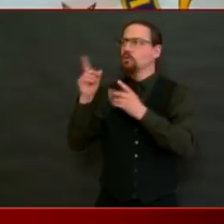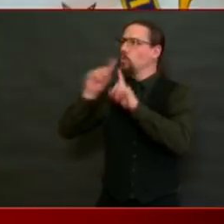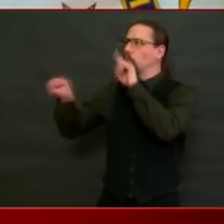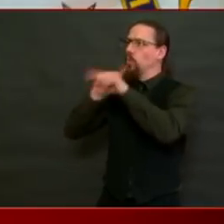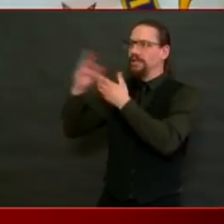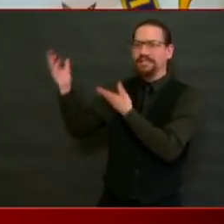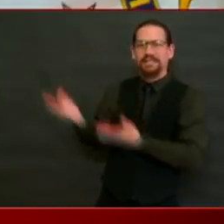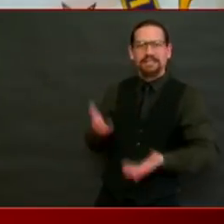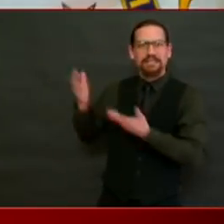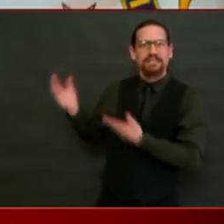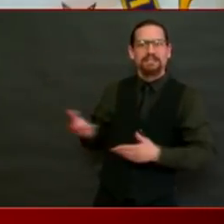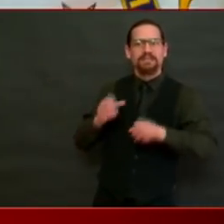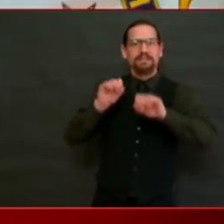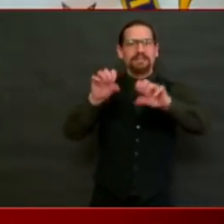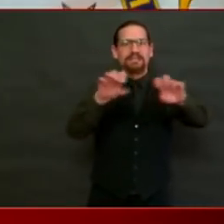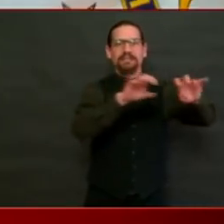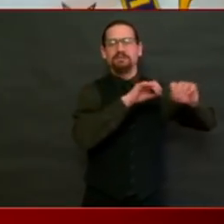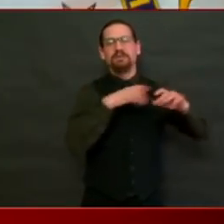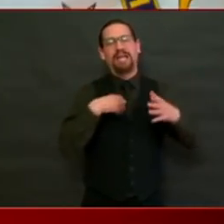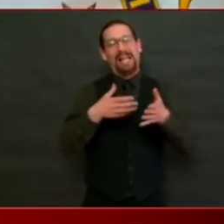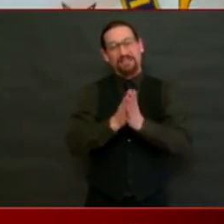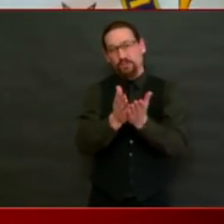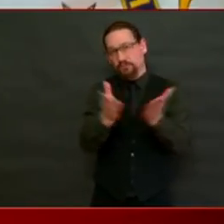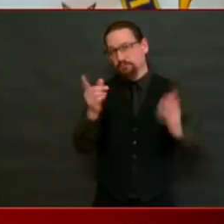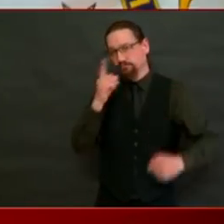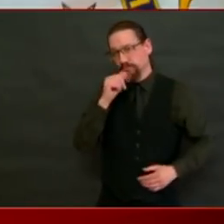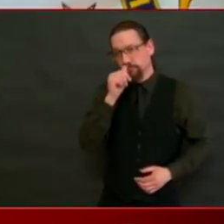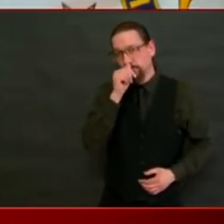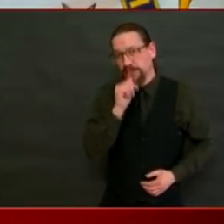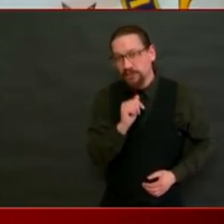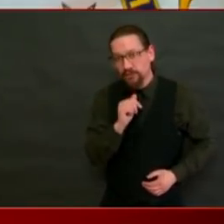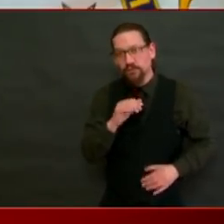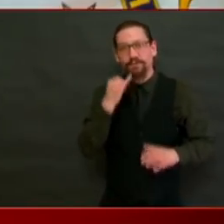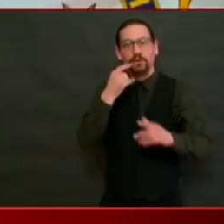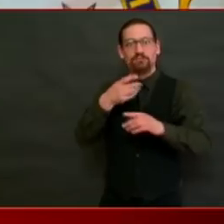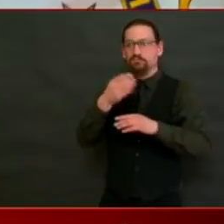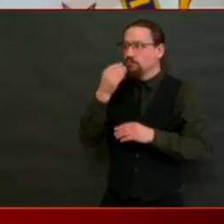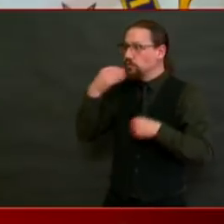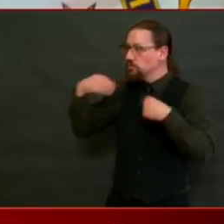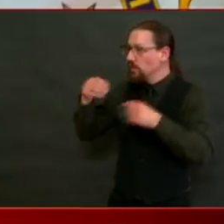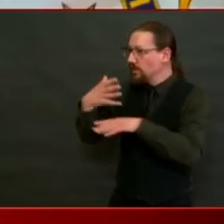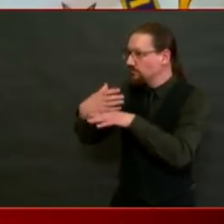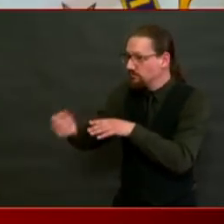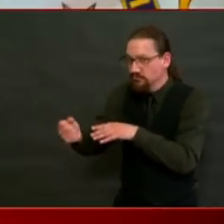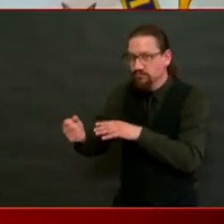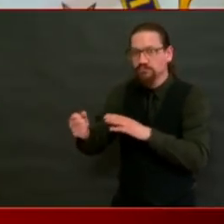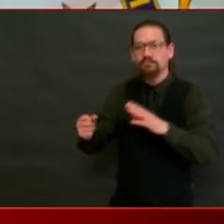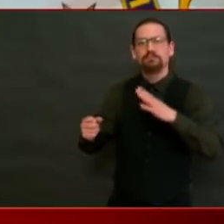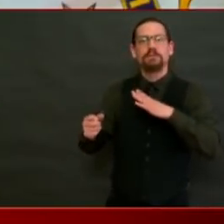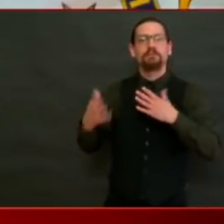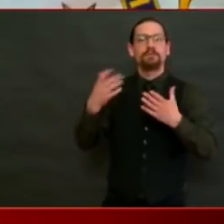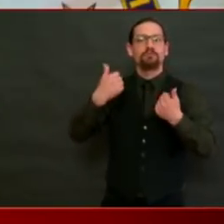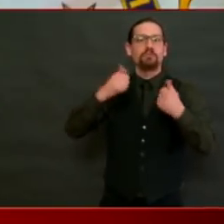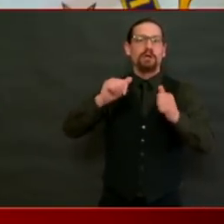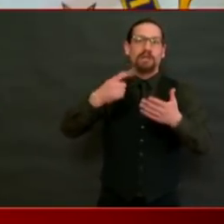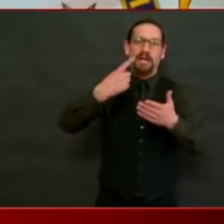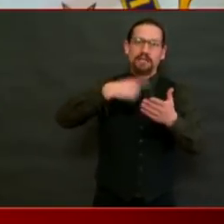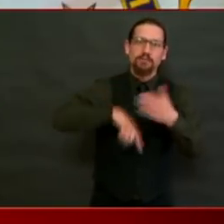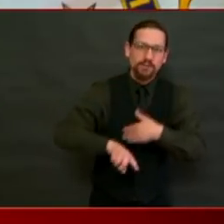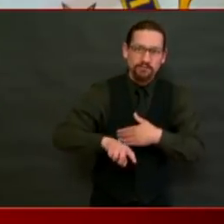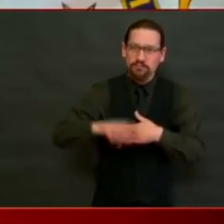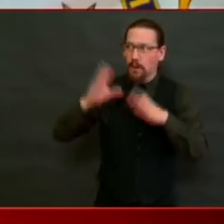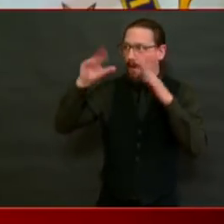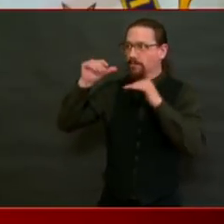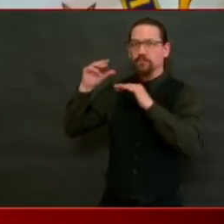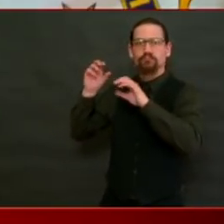If your item isn't there today, when you go back in a week, I think it should be there. All reports are that most grocery stores, particularly the